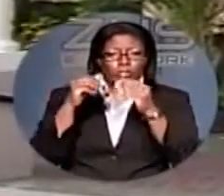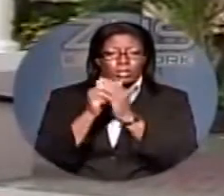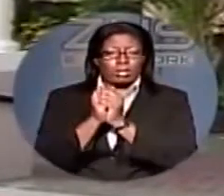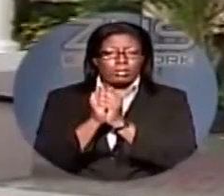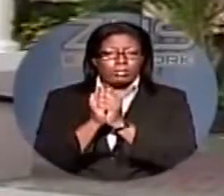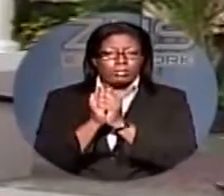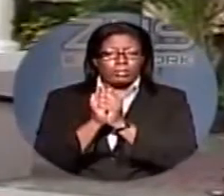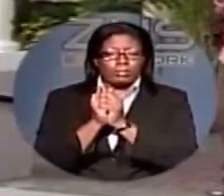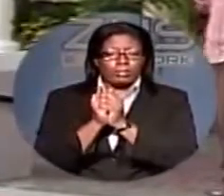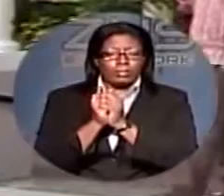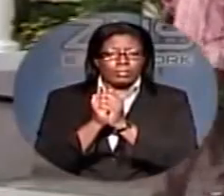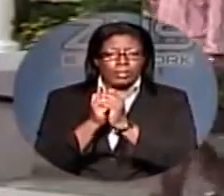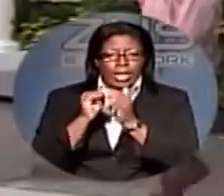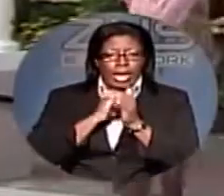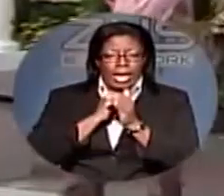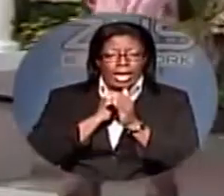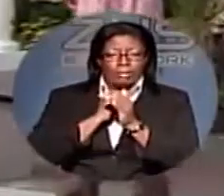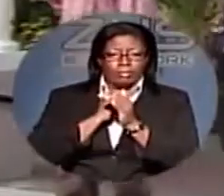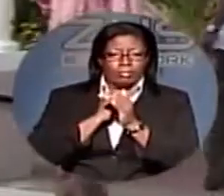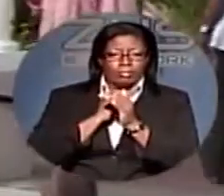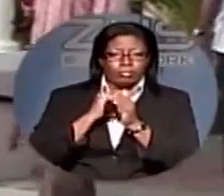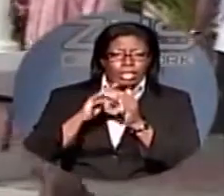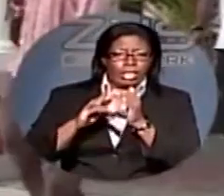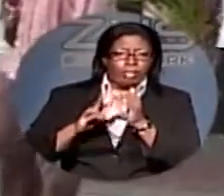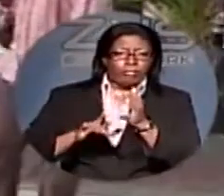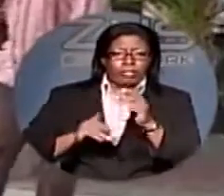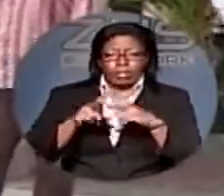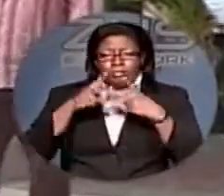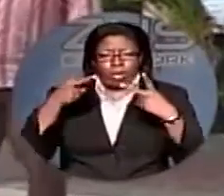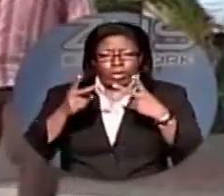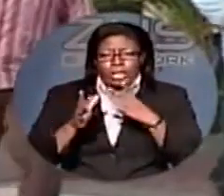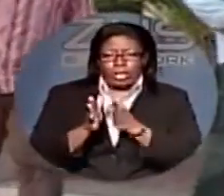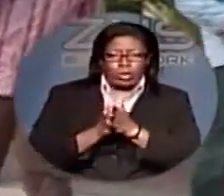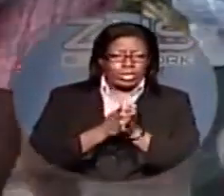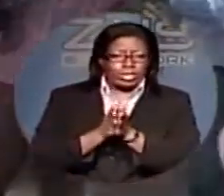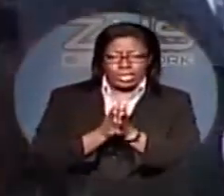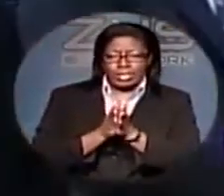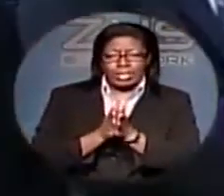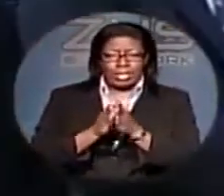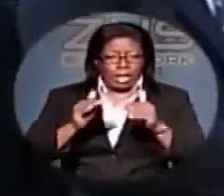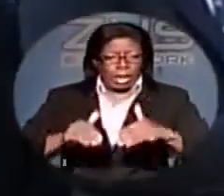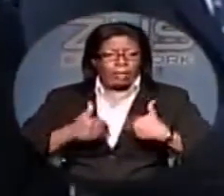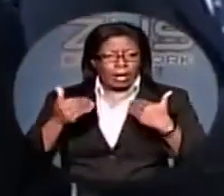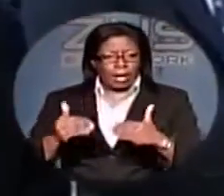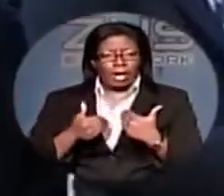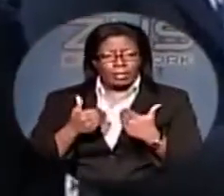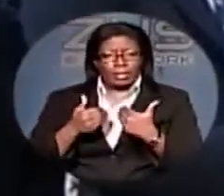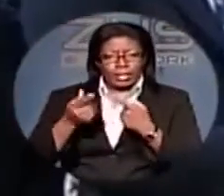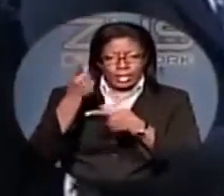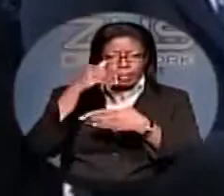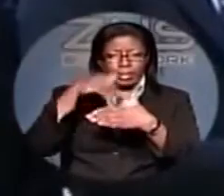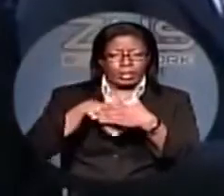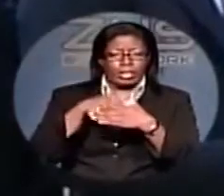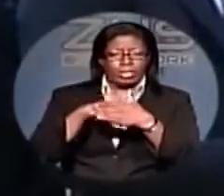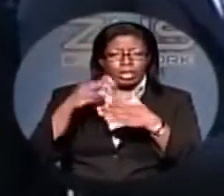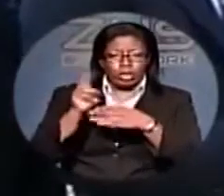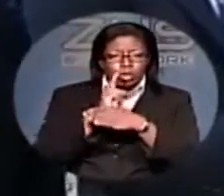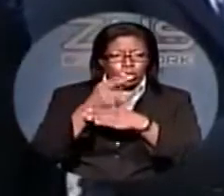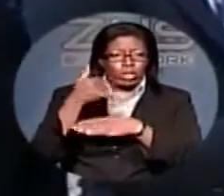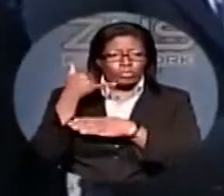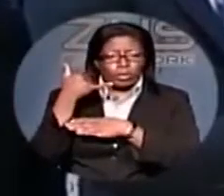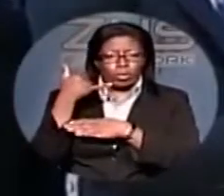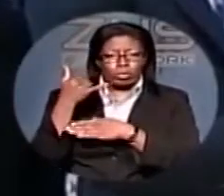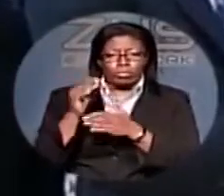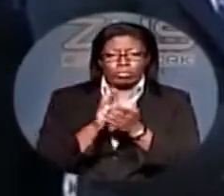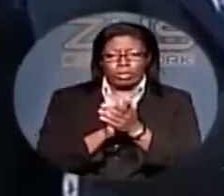Well, you know, I'm very enthusiastic because there's been nothing negative. I think people get excited. can come in and actually use the phones. They can